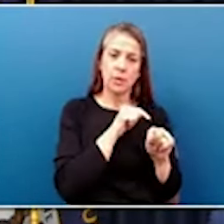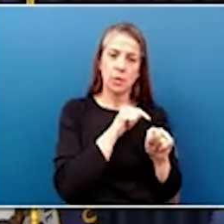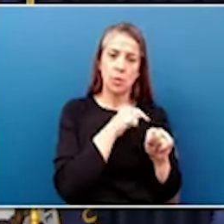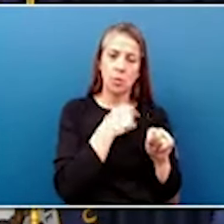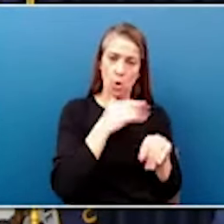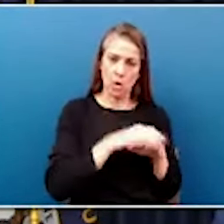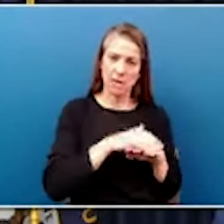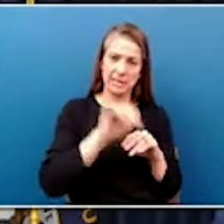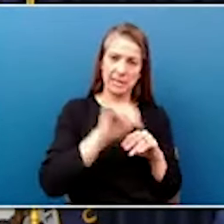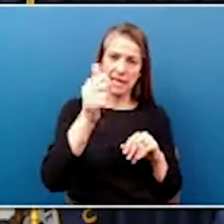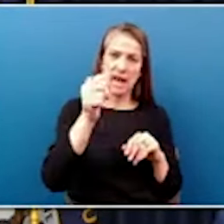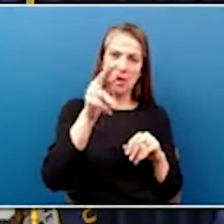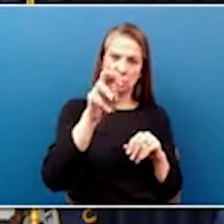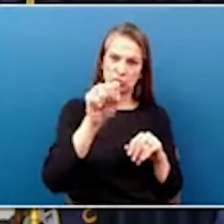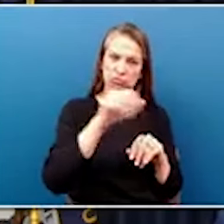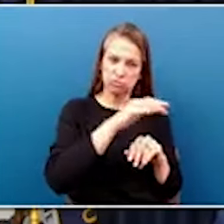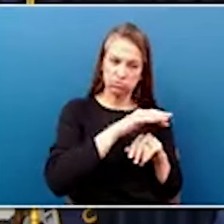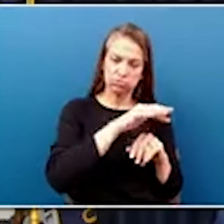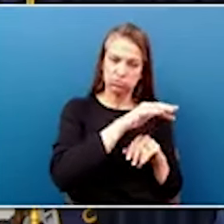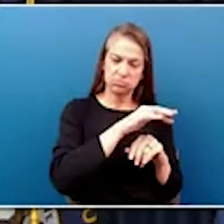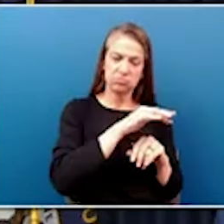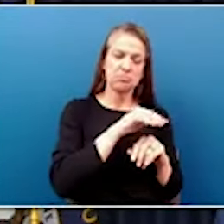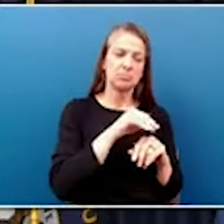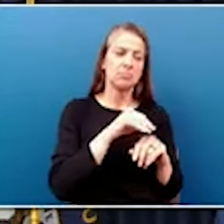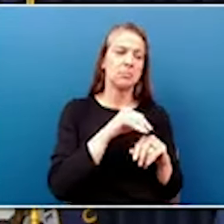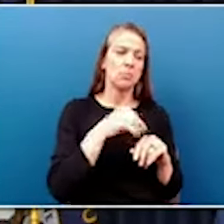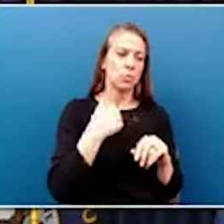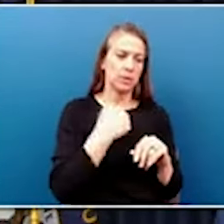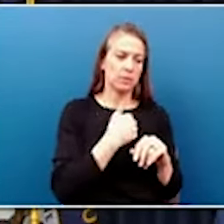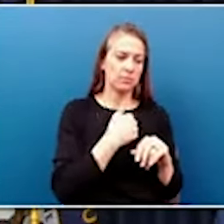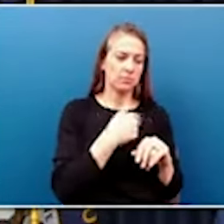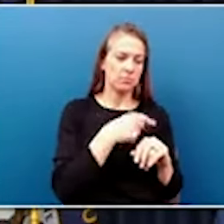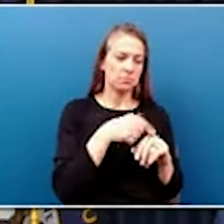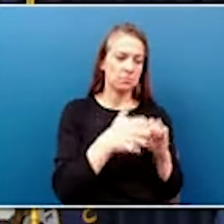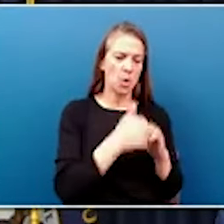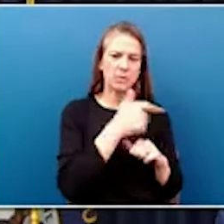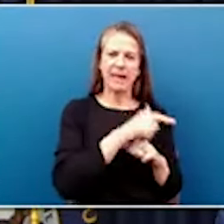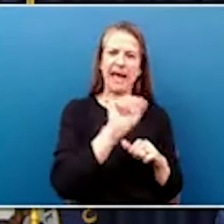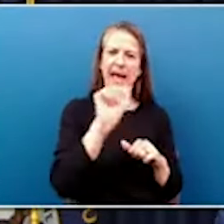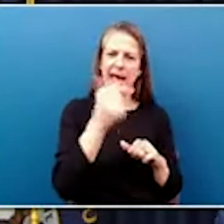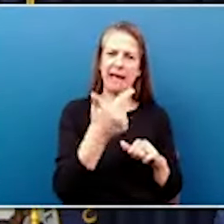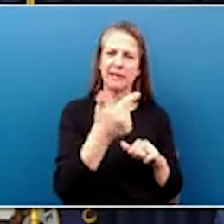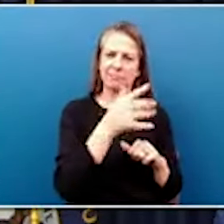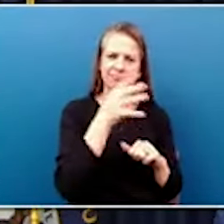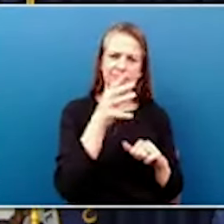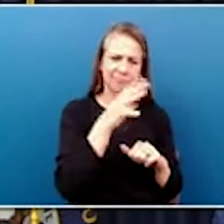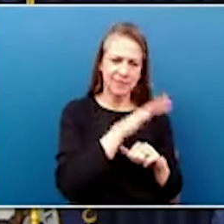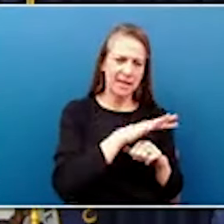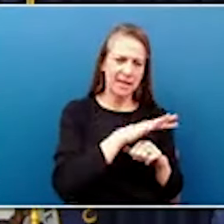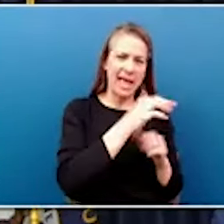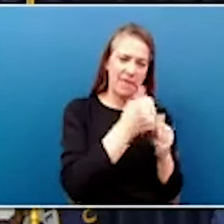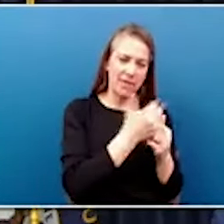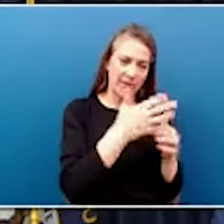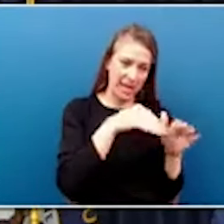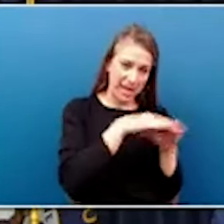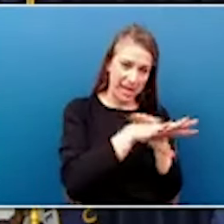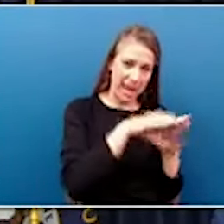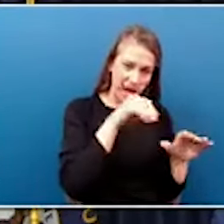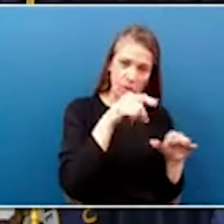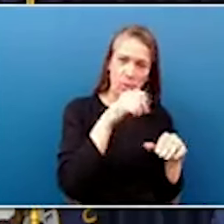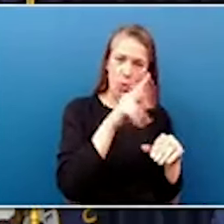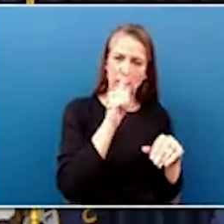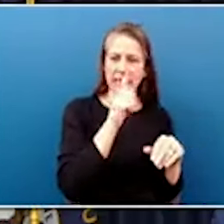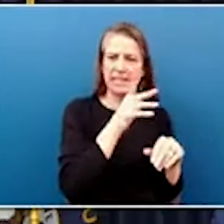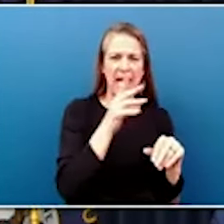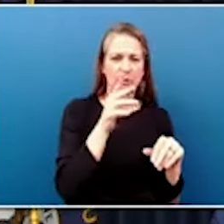area where we are mostly agriculture. Everything that comes in and out of the port mostly is agriculture. Our